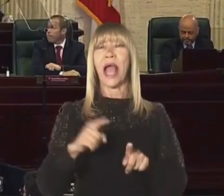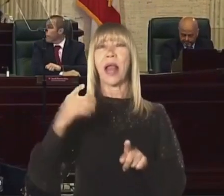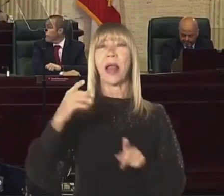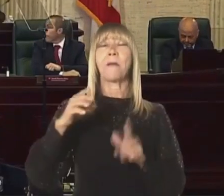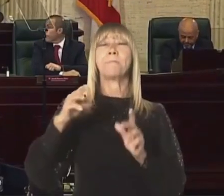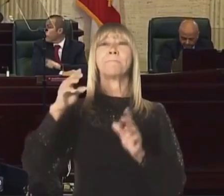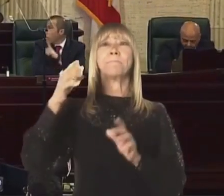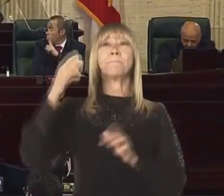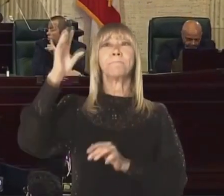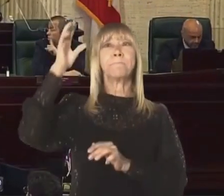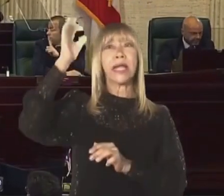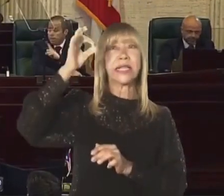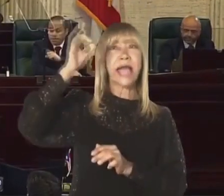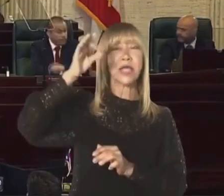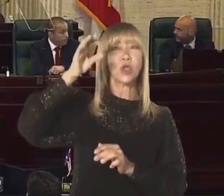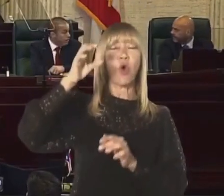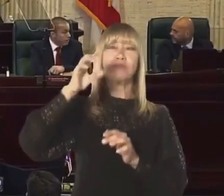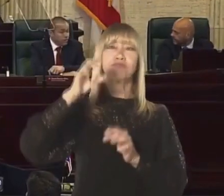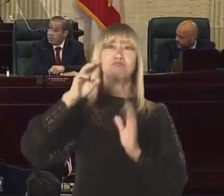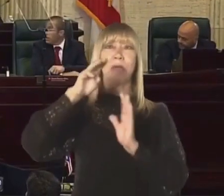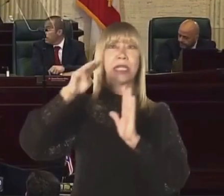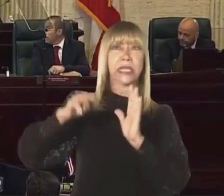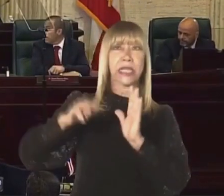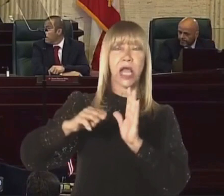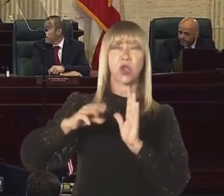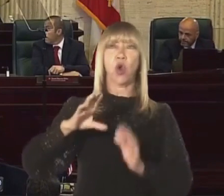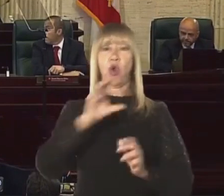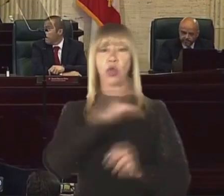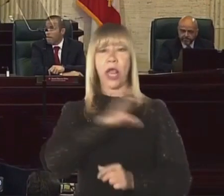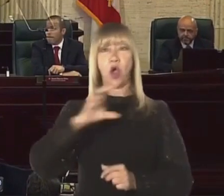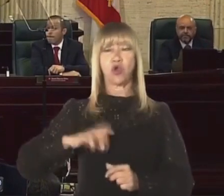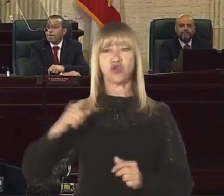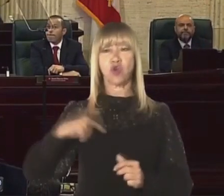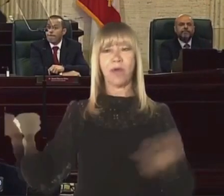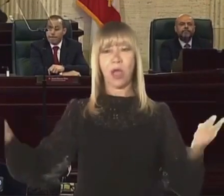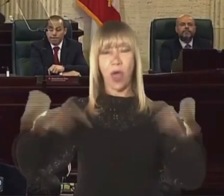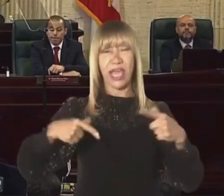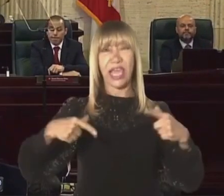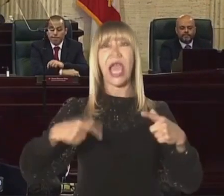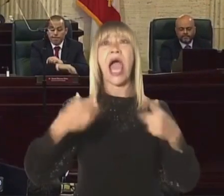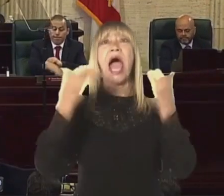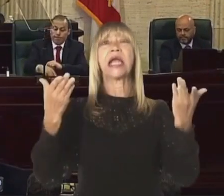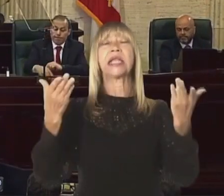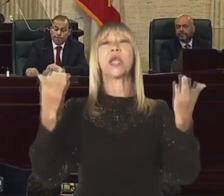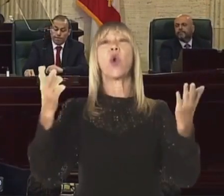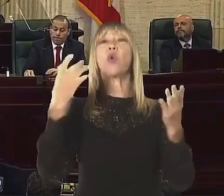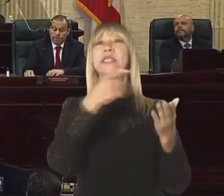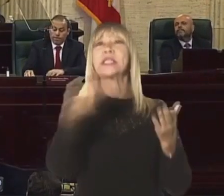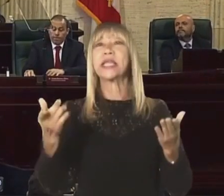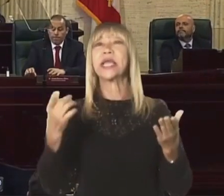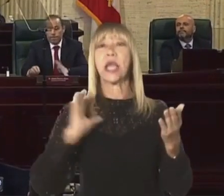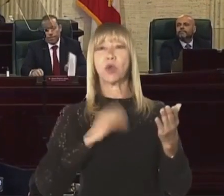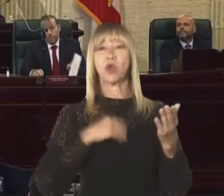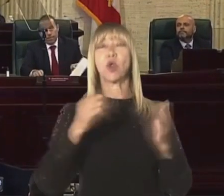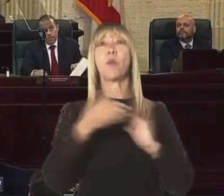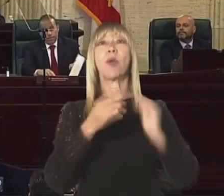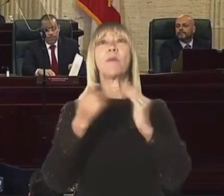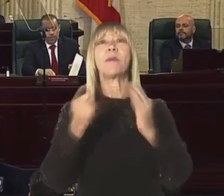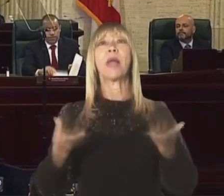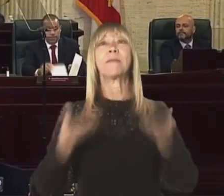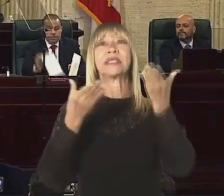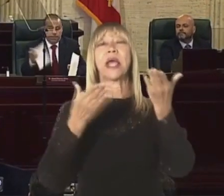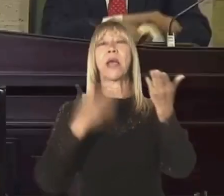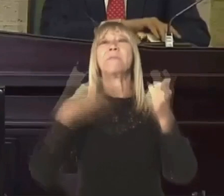to pay up to 30% of the cost of a solar system with batteries for their homes. Corruption, economic